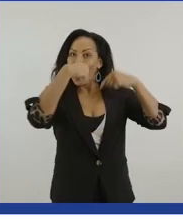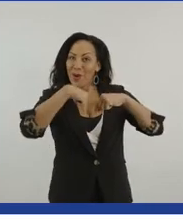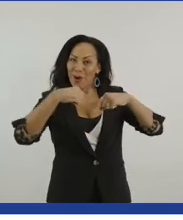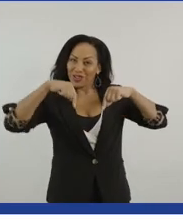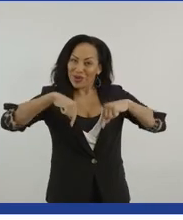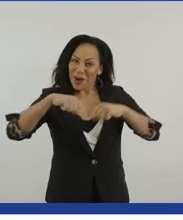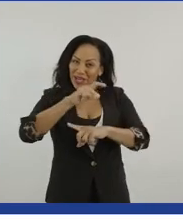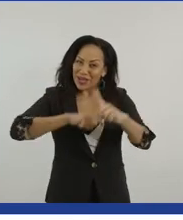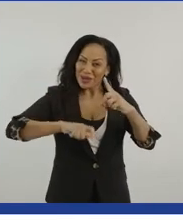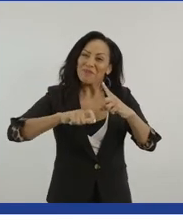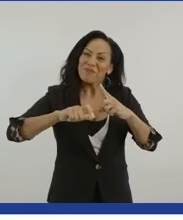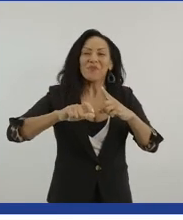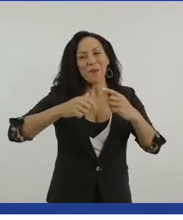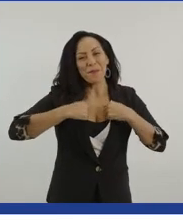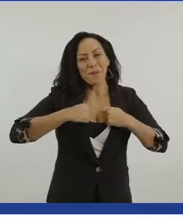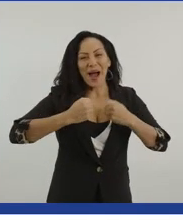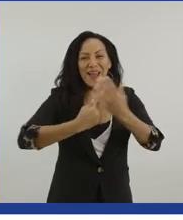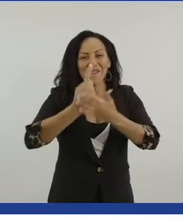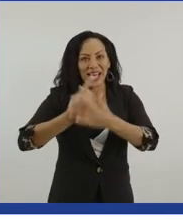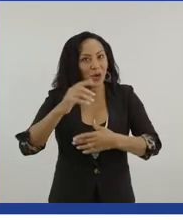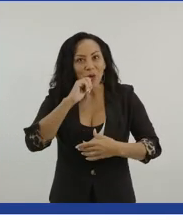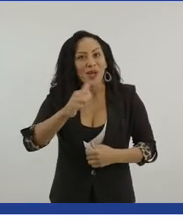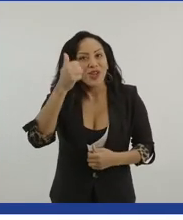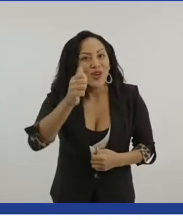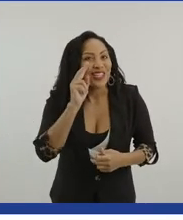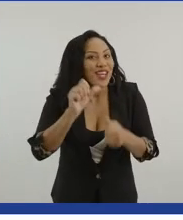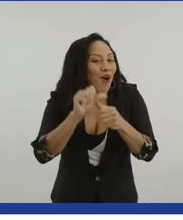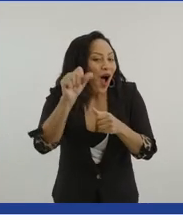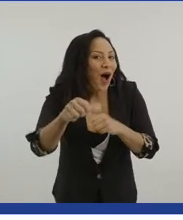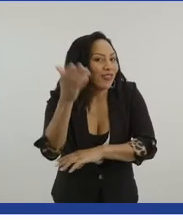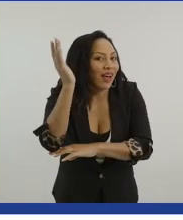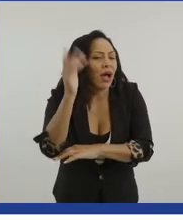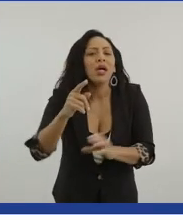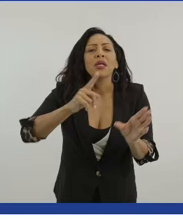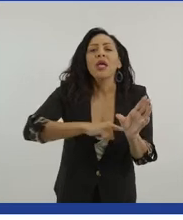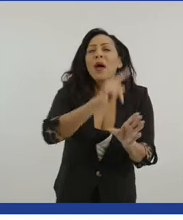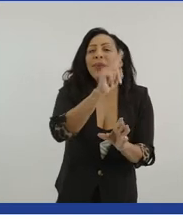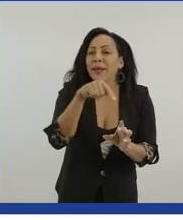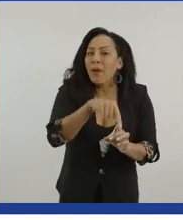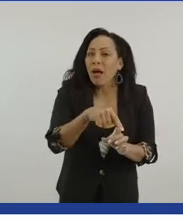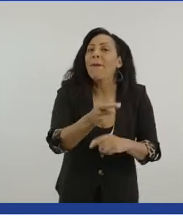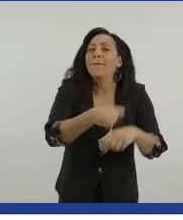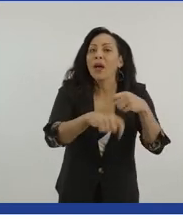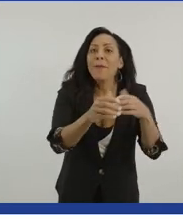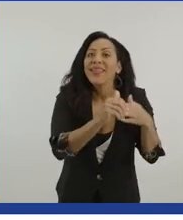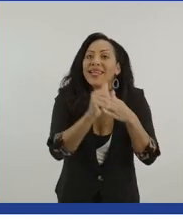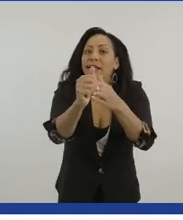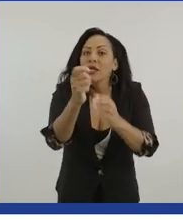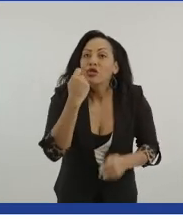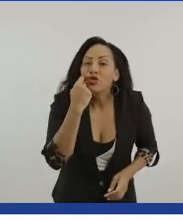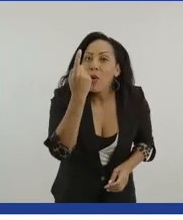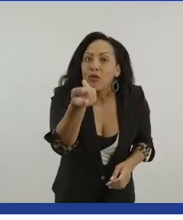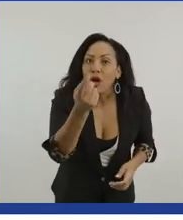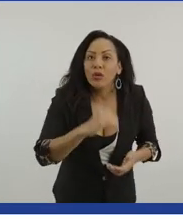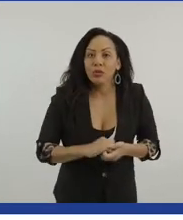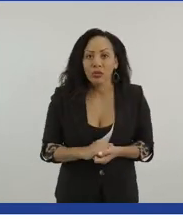see you after this as well. And, um, I think young people, like I said before, are the leaders of tomorrow and you and your